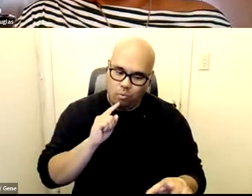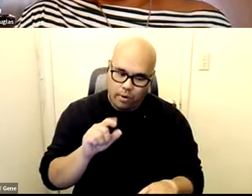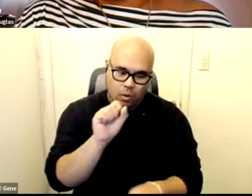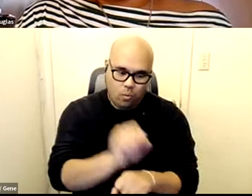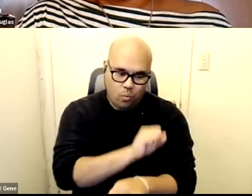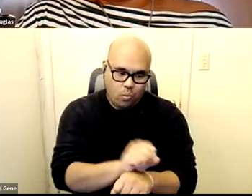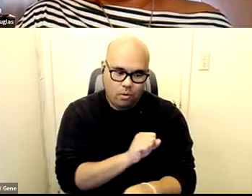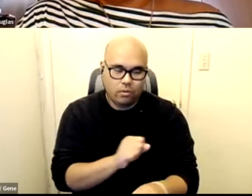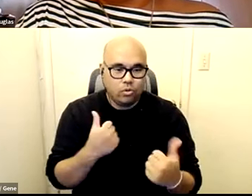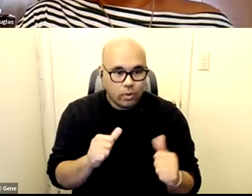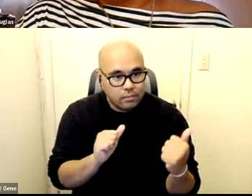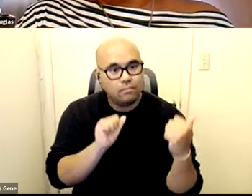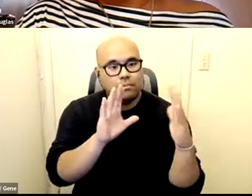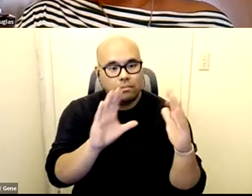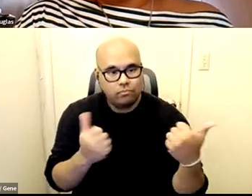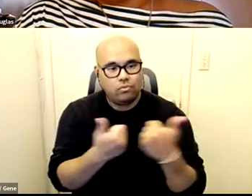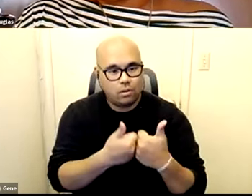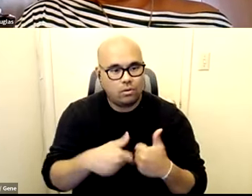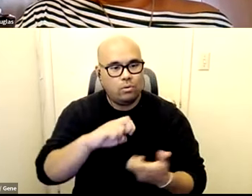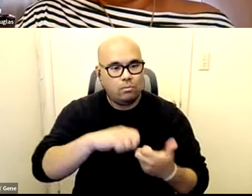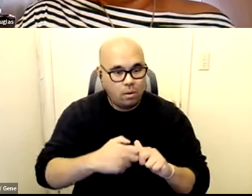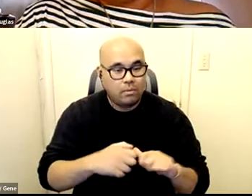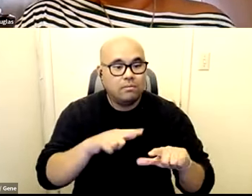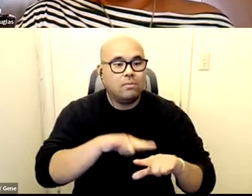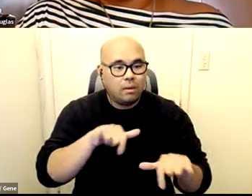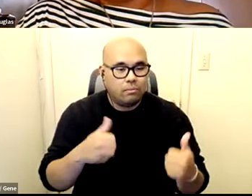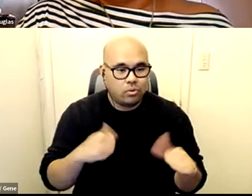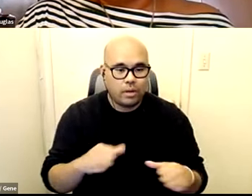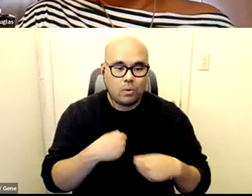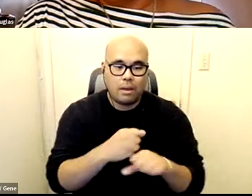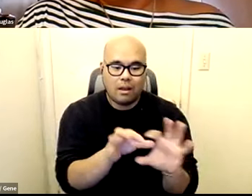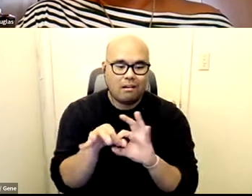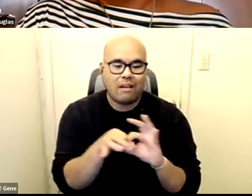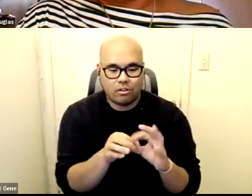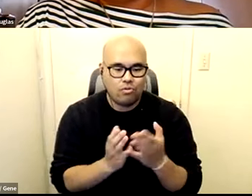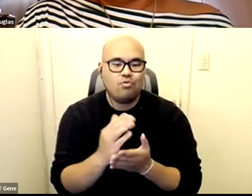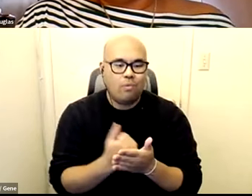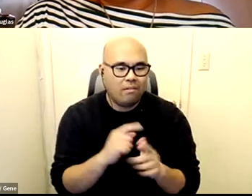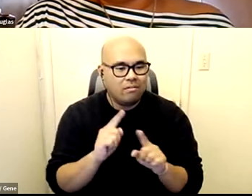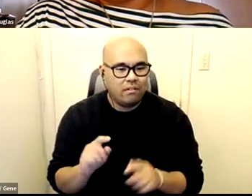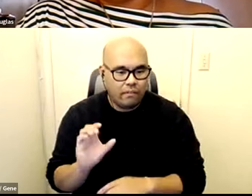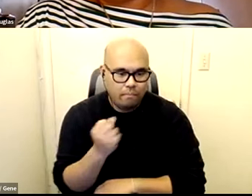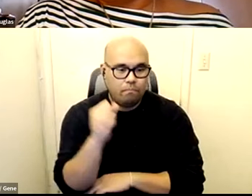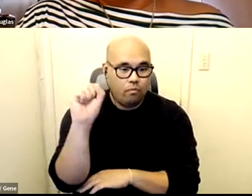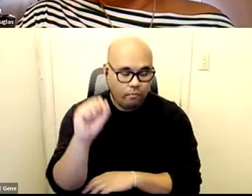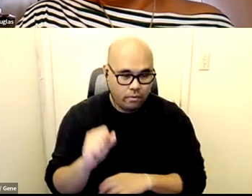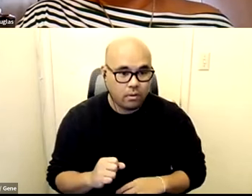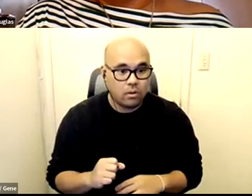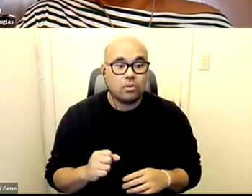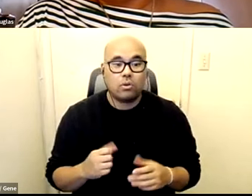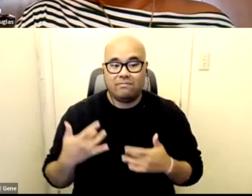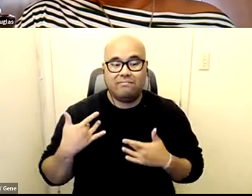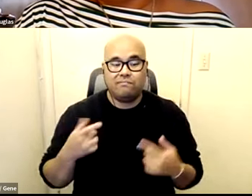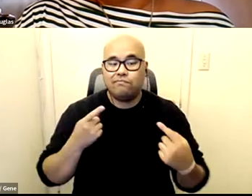policies and also forging connections across the movement um and you know i think one of the things that often we're grappling with